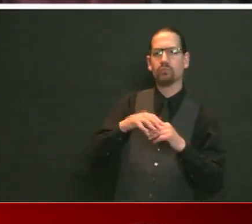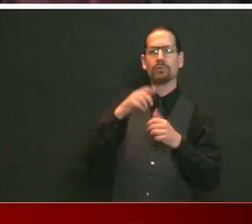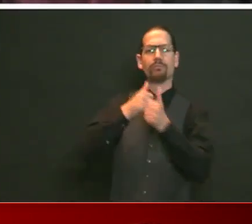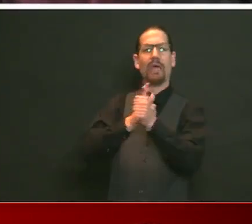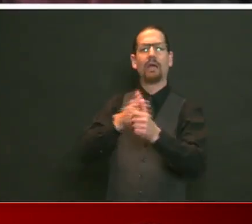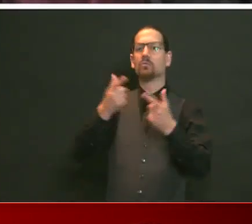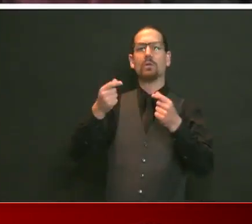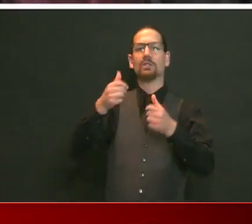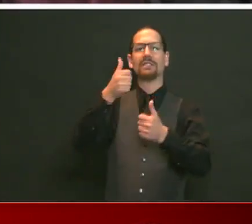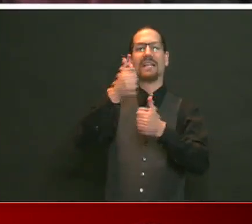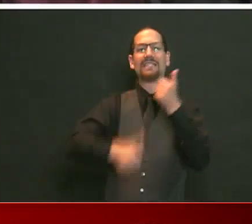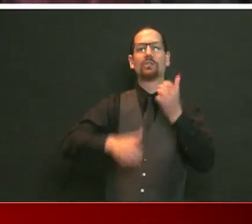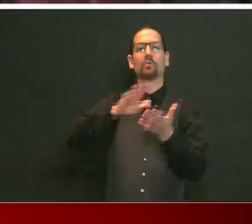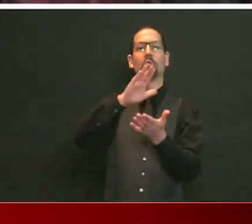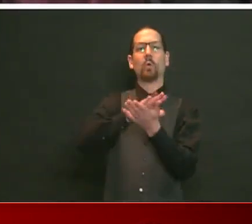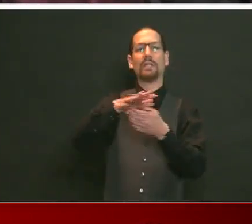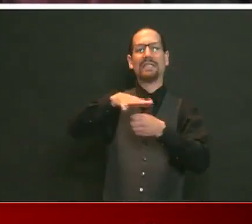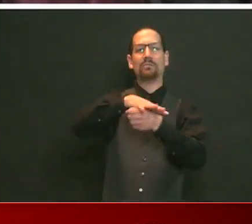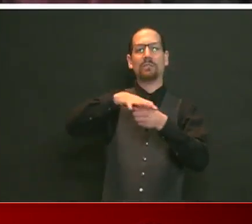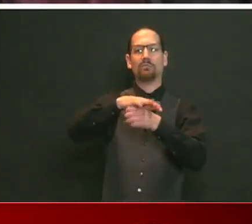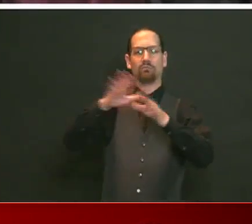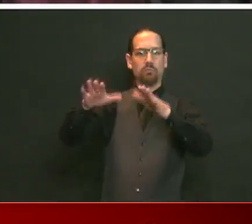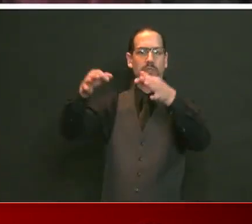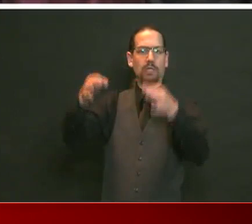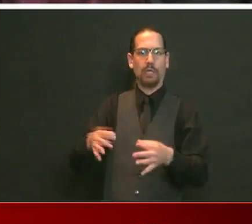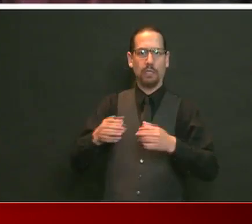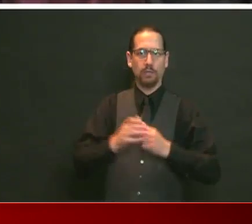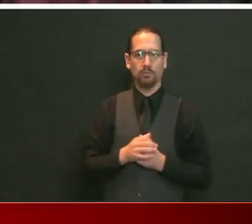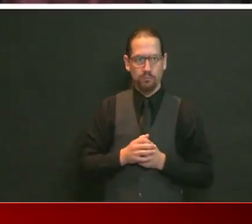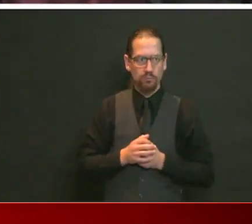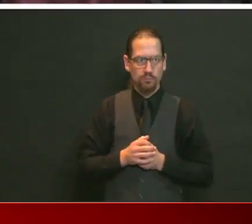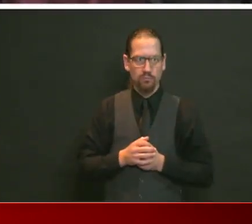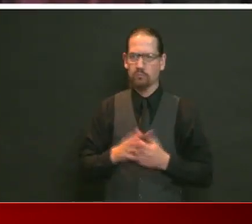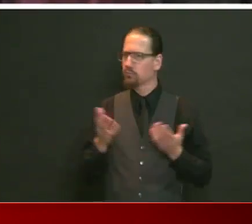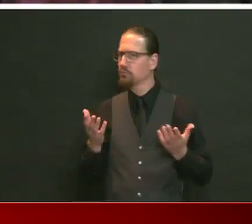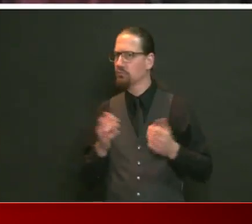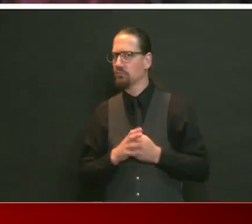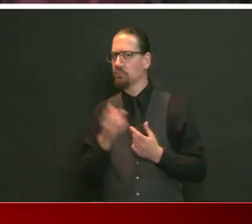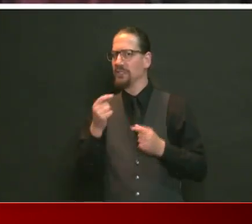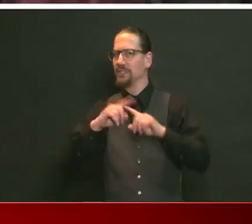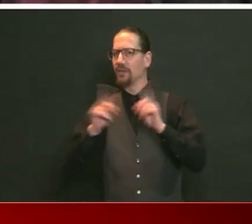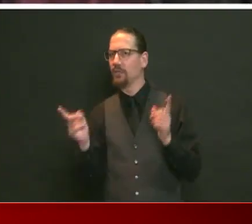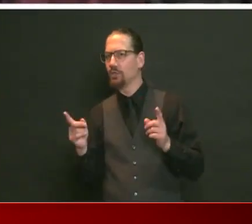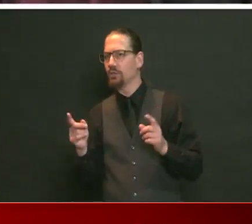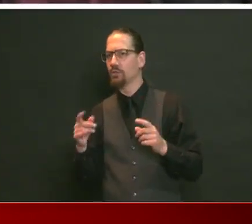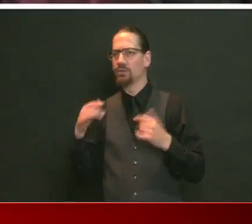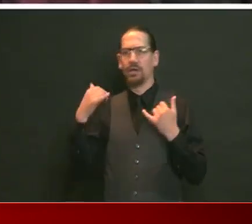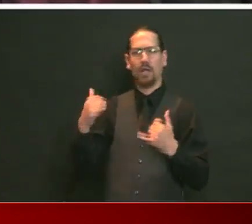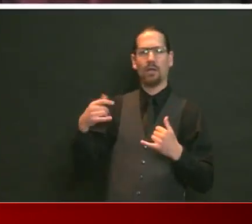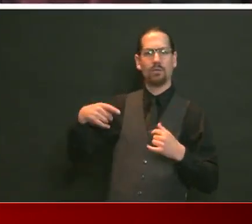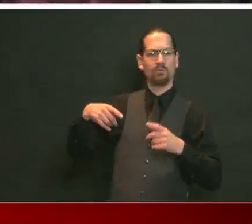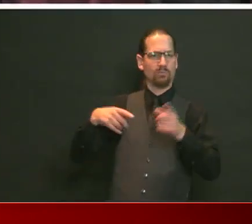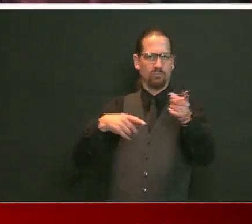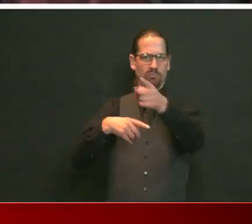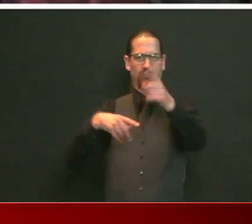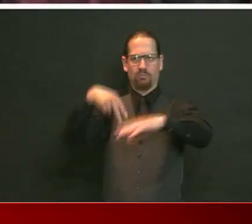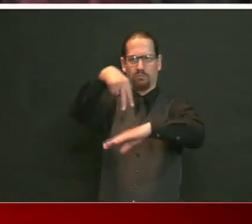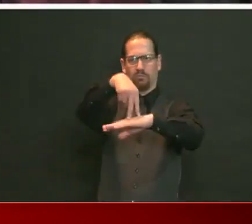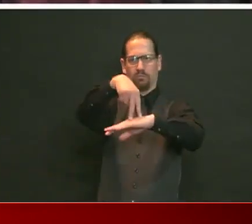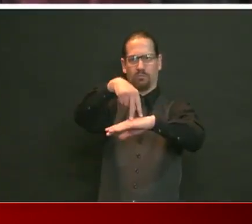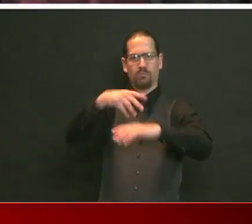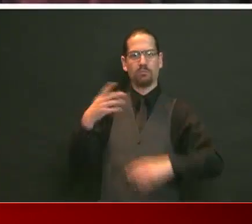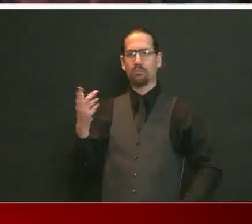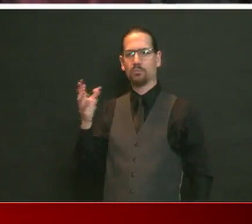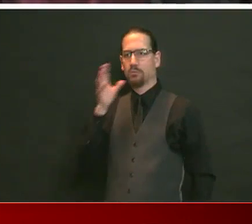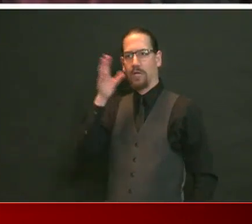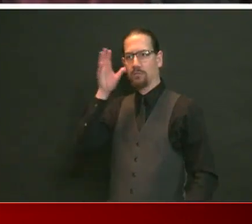of their community. And they said, what's different than the three of you standing up there, a parent and a kid coming for a picture,